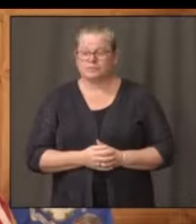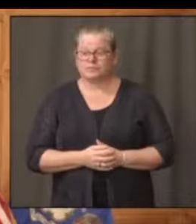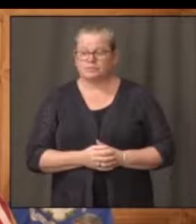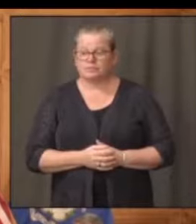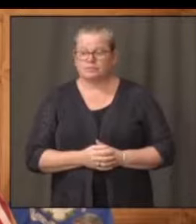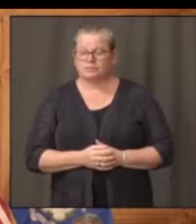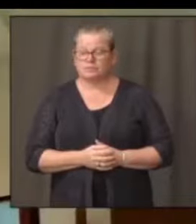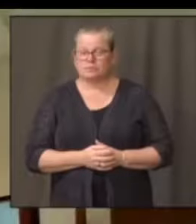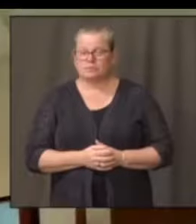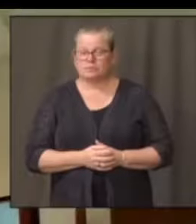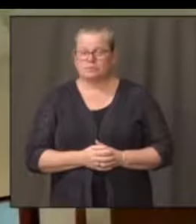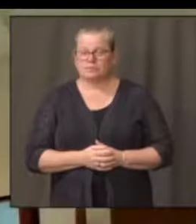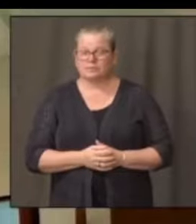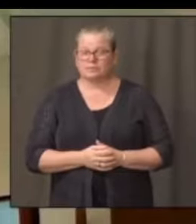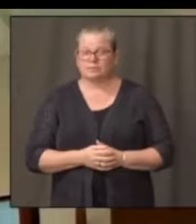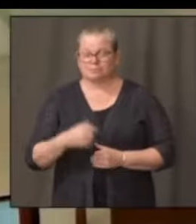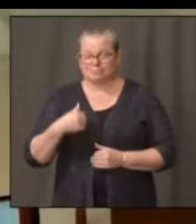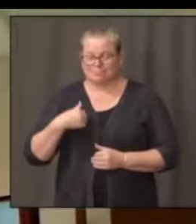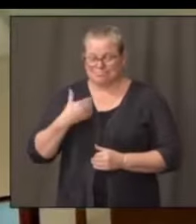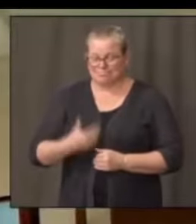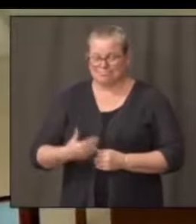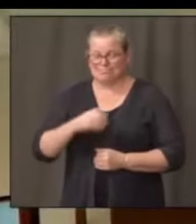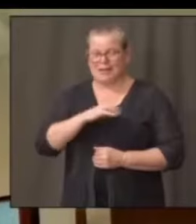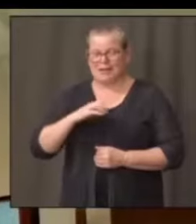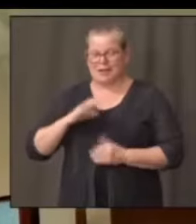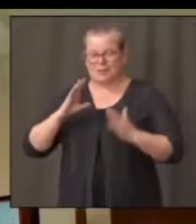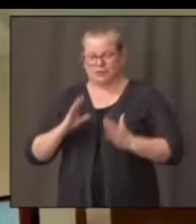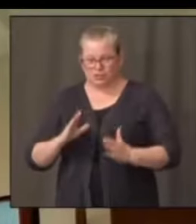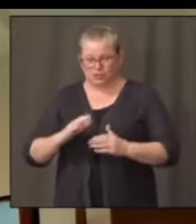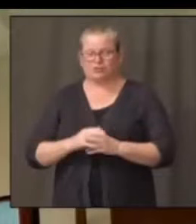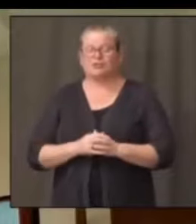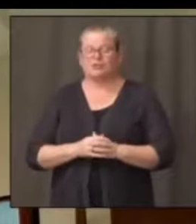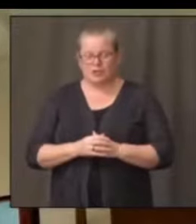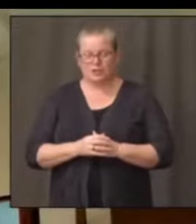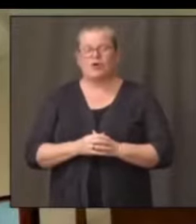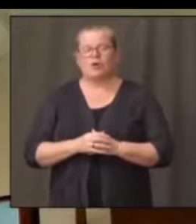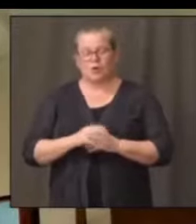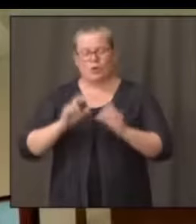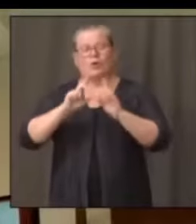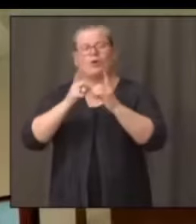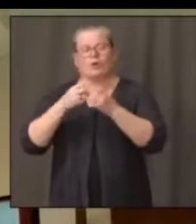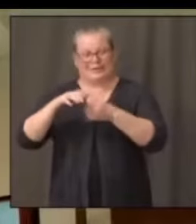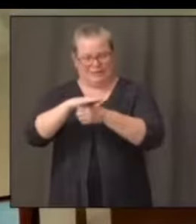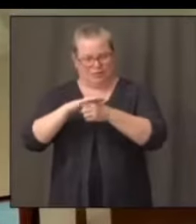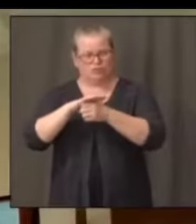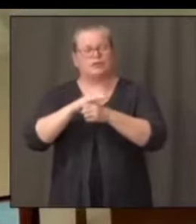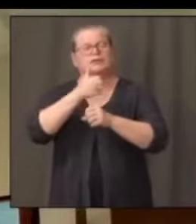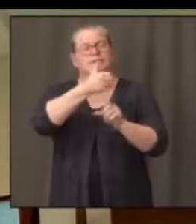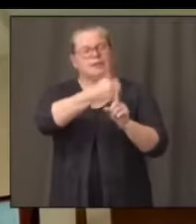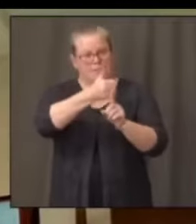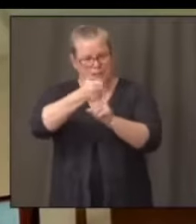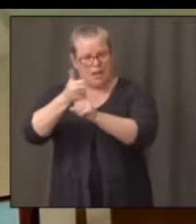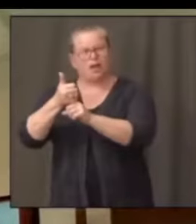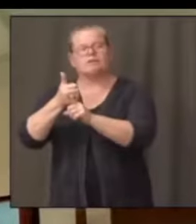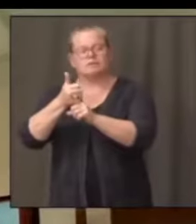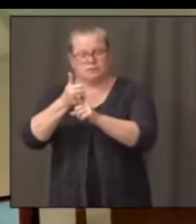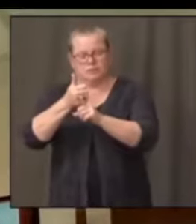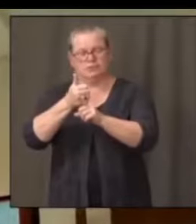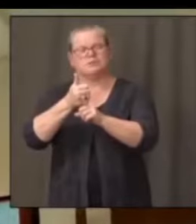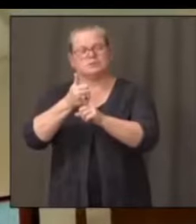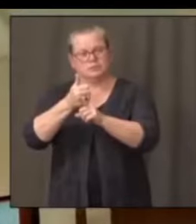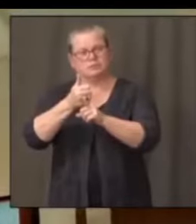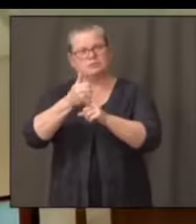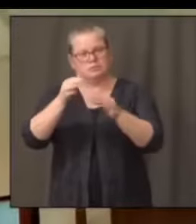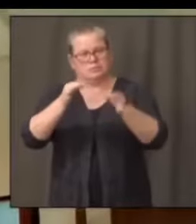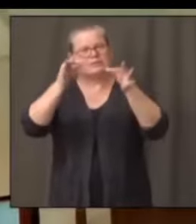Hi, this is the Commissioner. So districts are going to have the opportunity to ultimately decide what plan